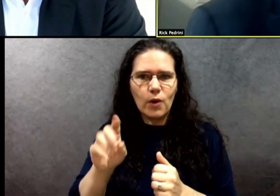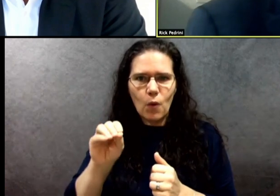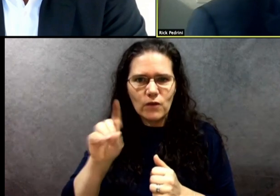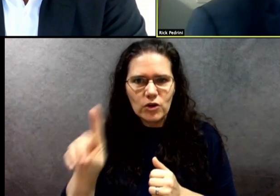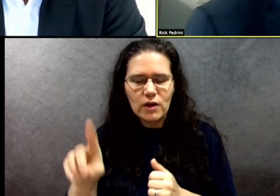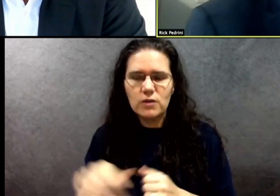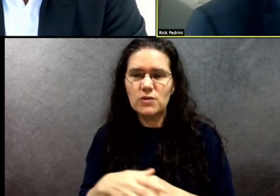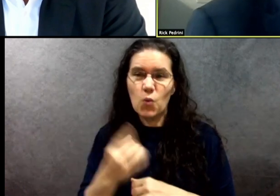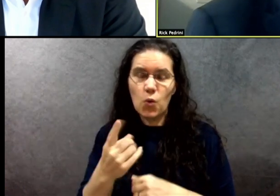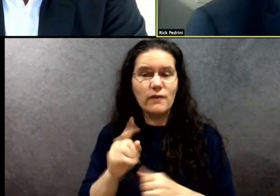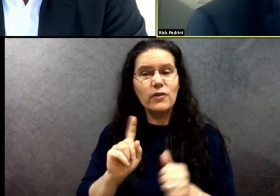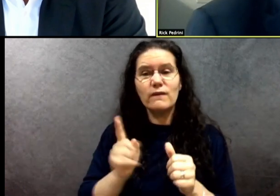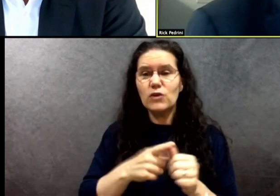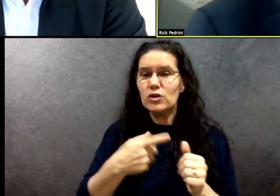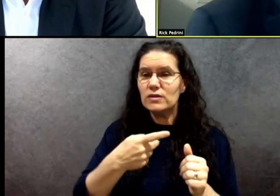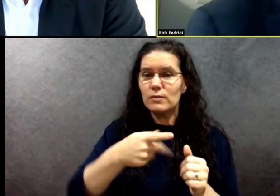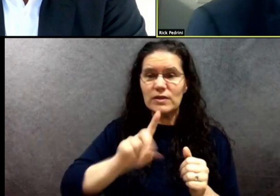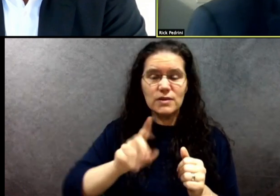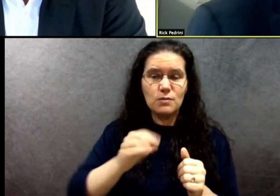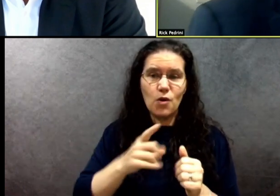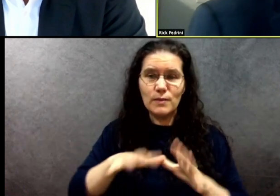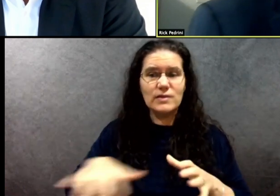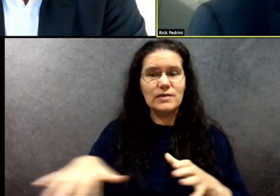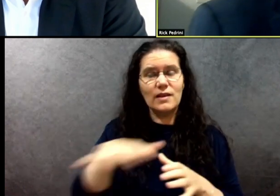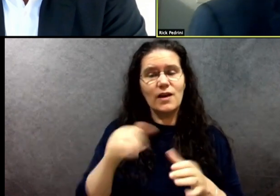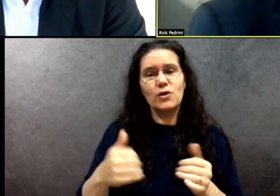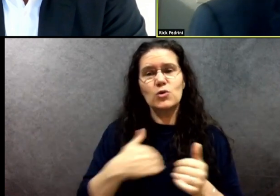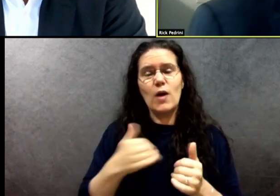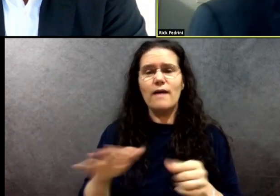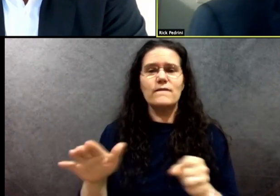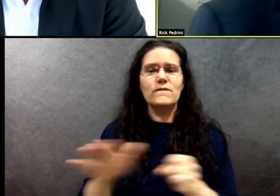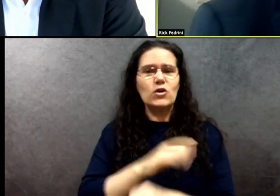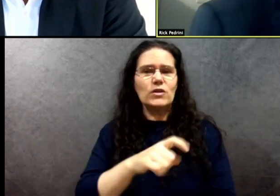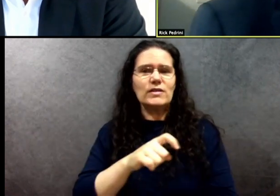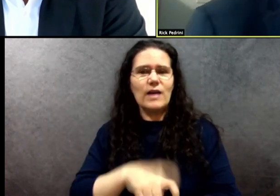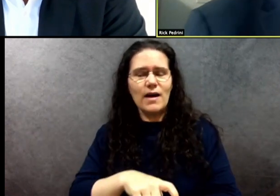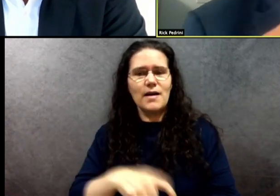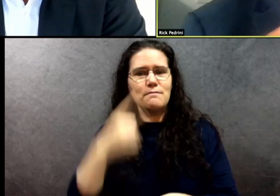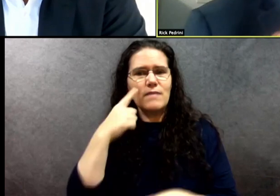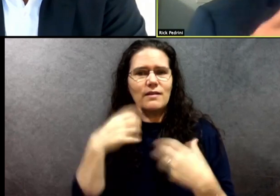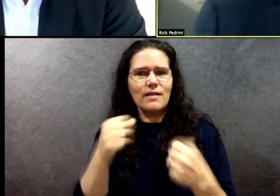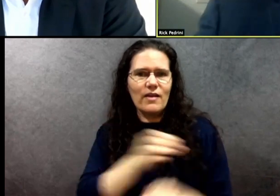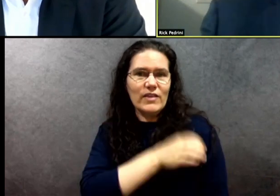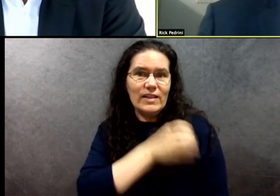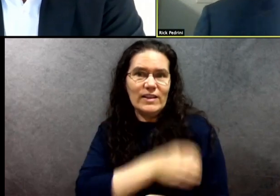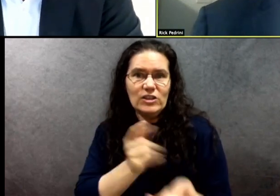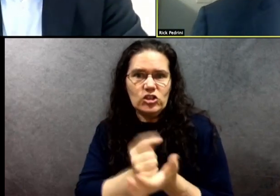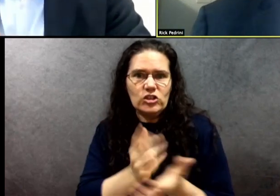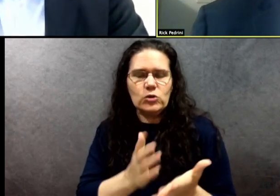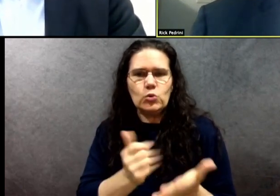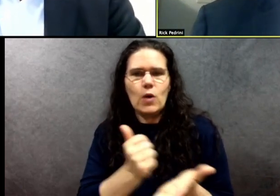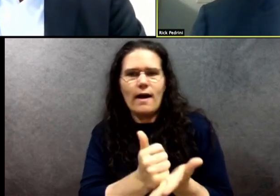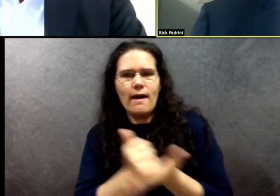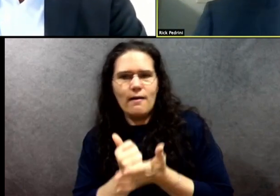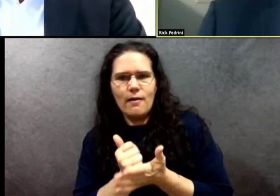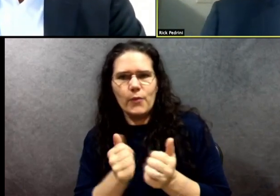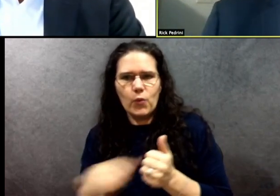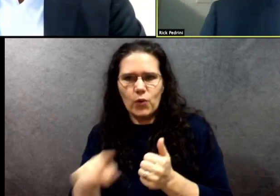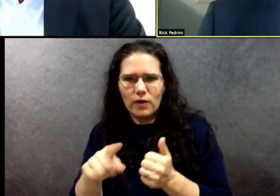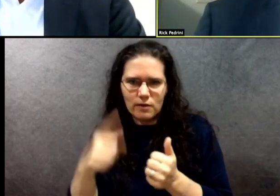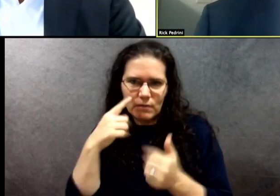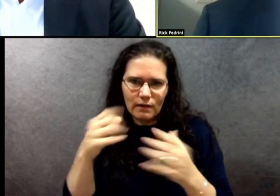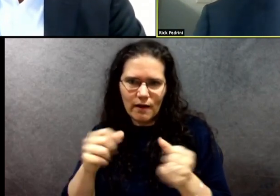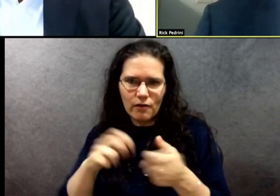to assist us with our mental health problems here. Um, I'm realizing now when I get